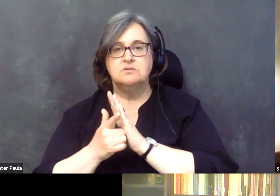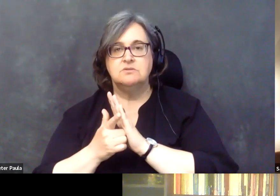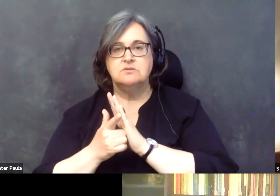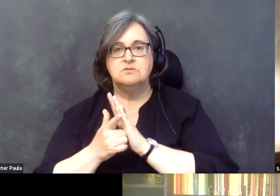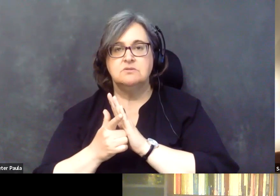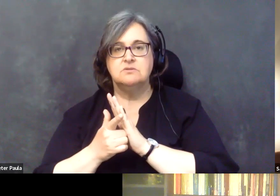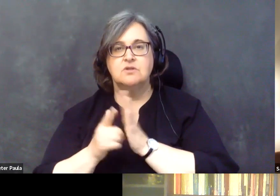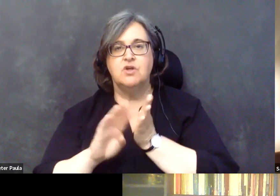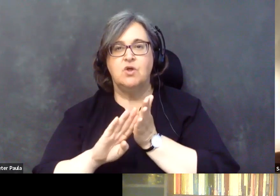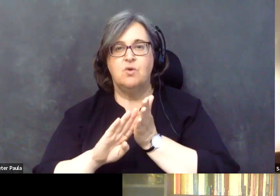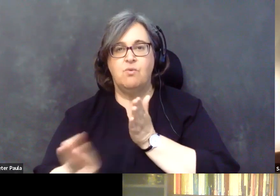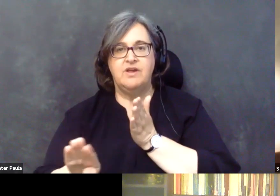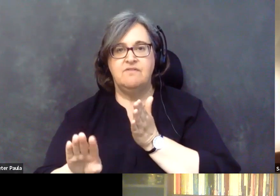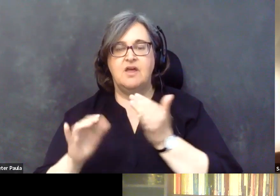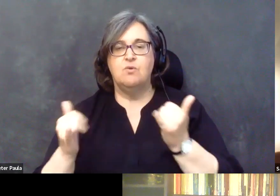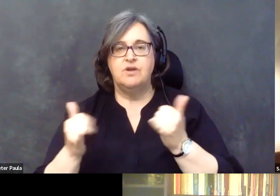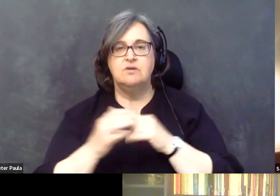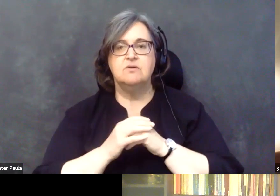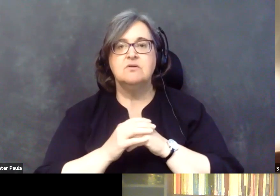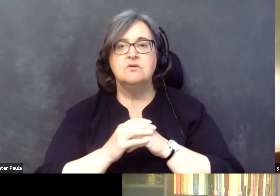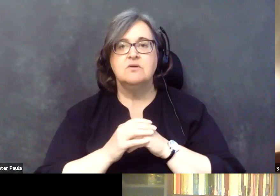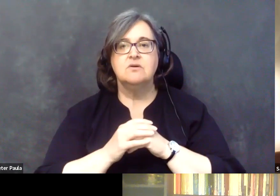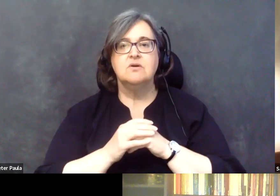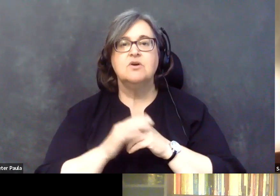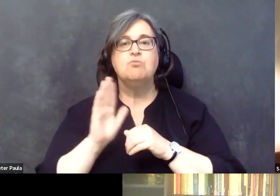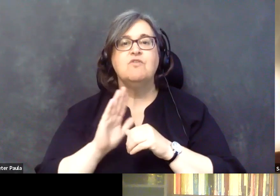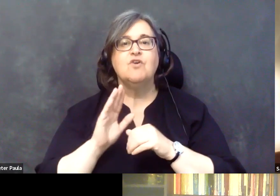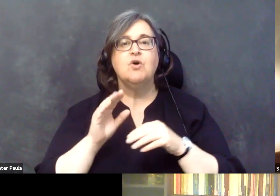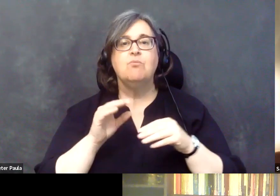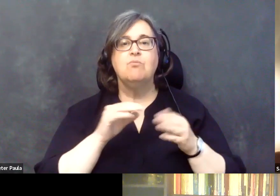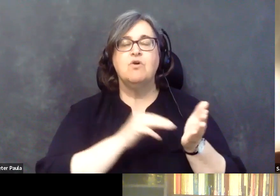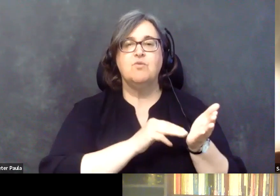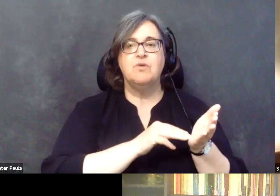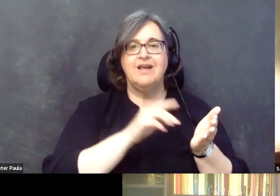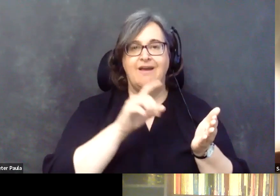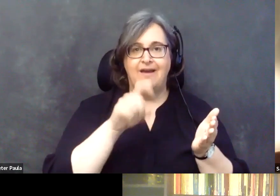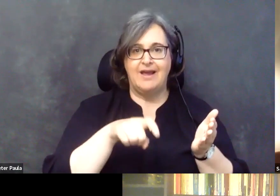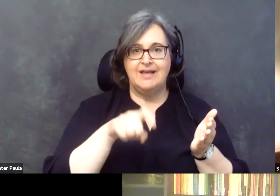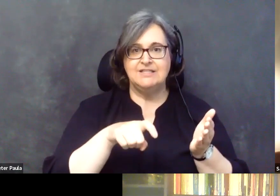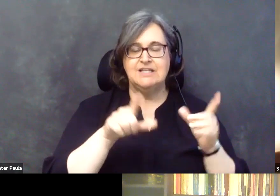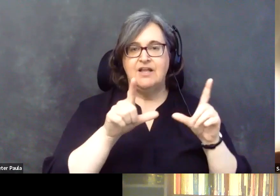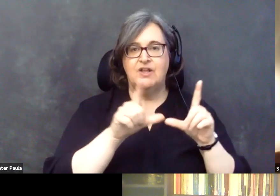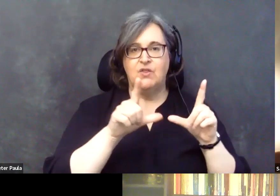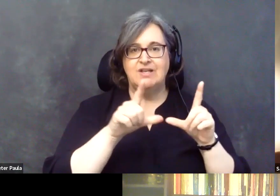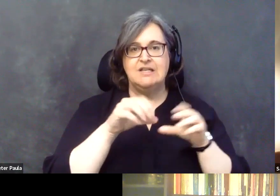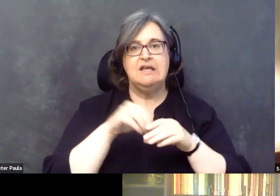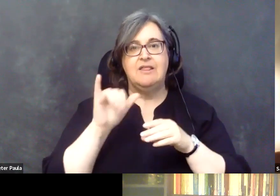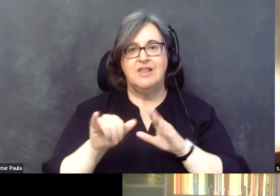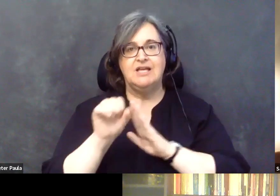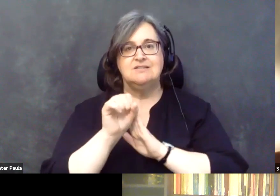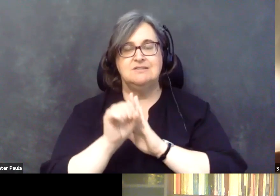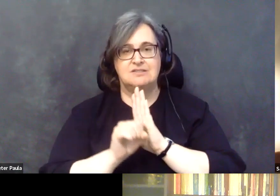uh, they've waved that out right now. Earlier, it was that the provider had to be licensed in the state,